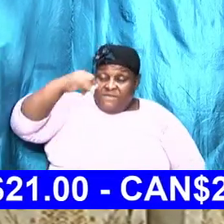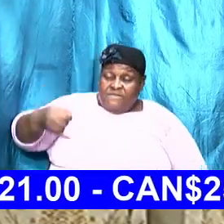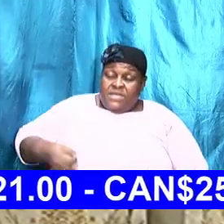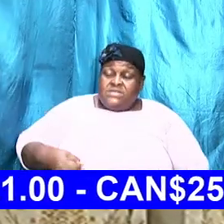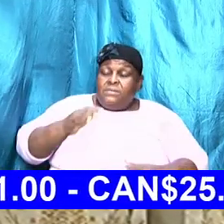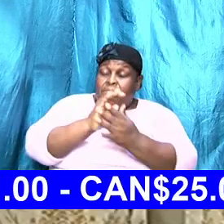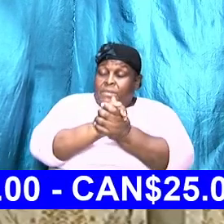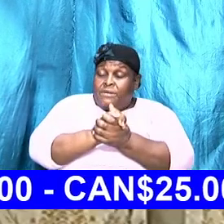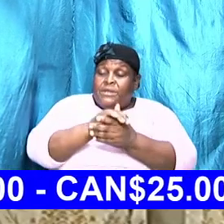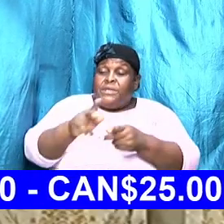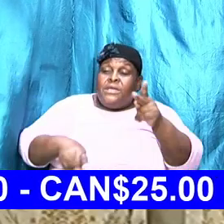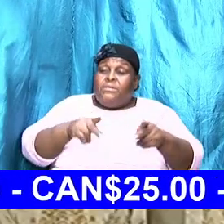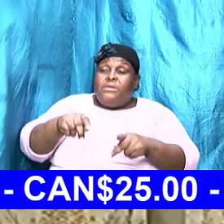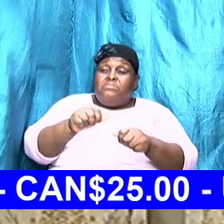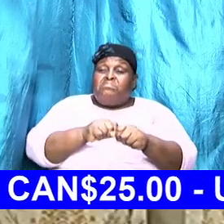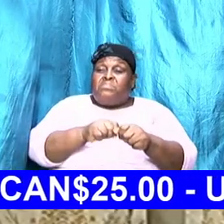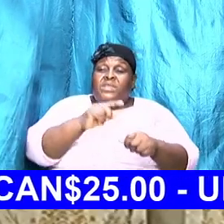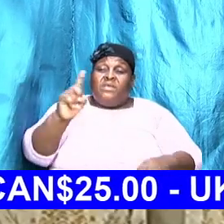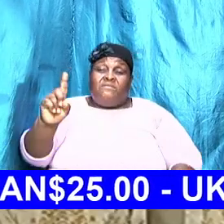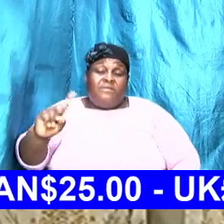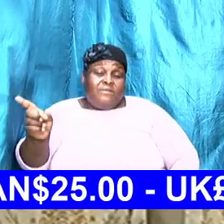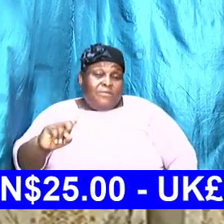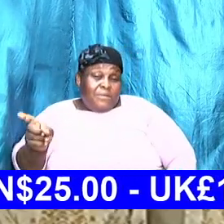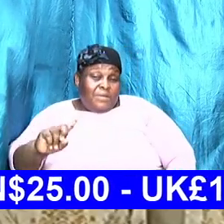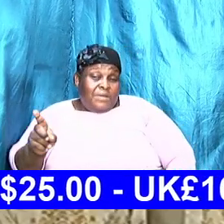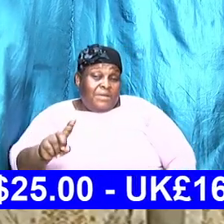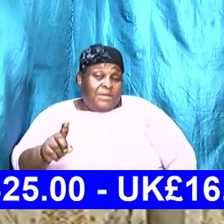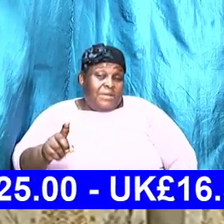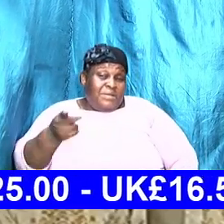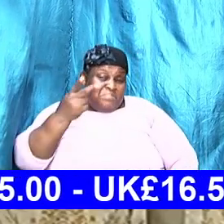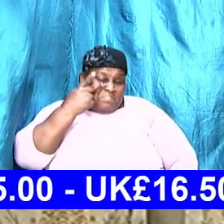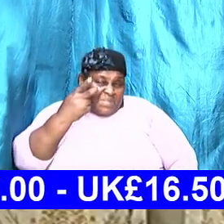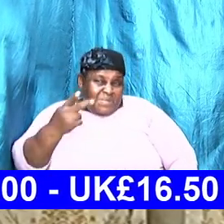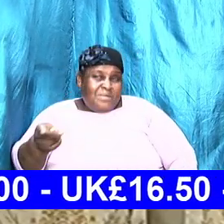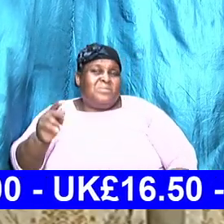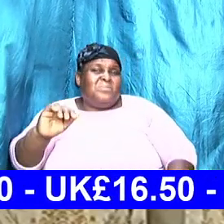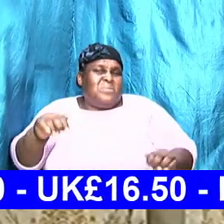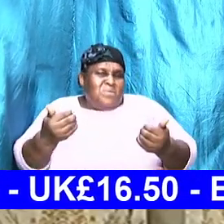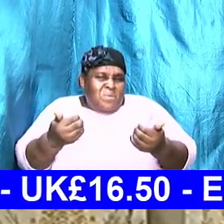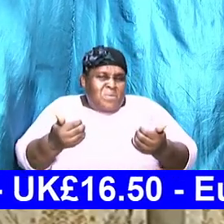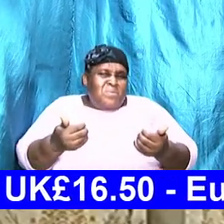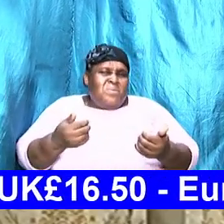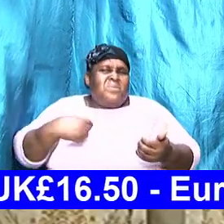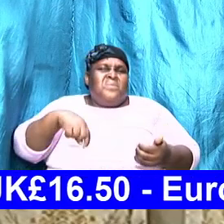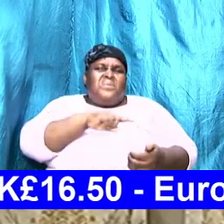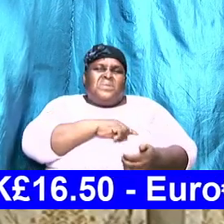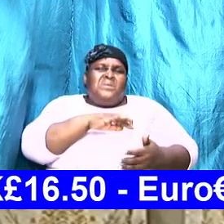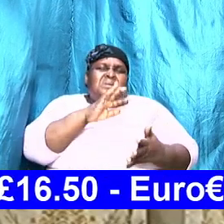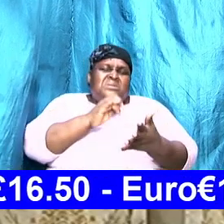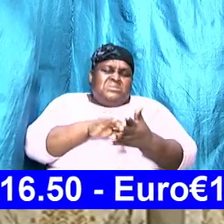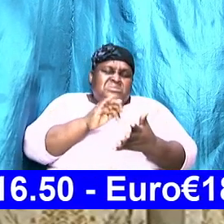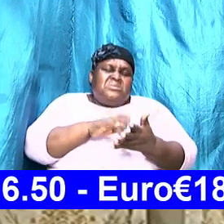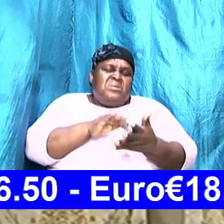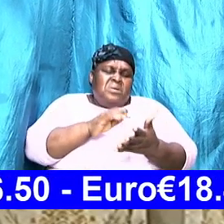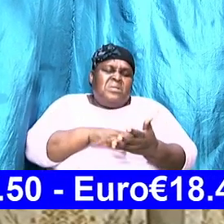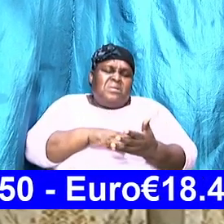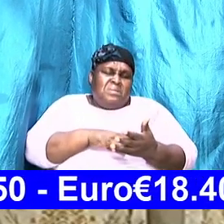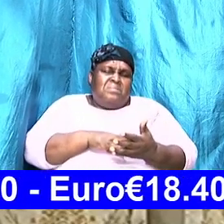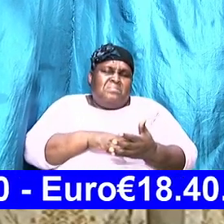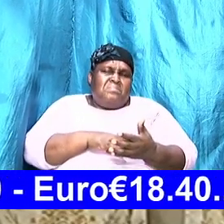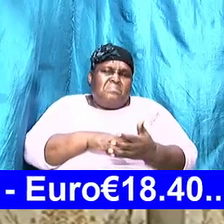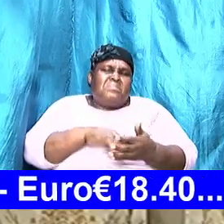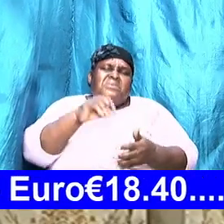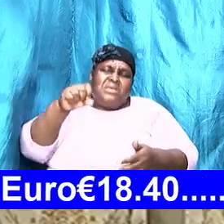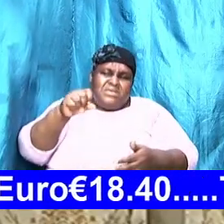to look at how we have been approaching this thing. Yes, the Bible says, husband, love your